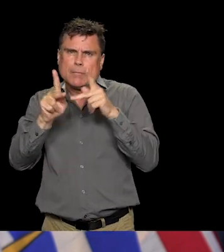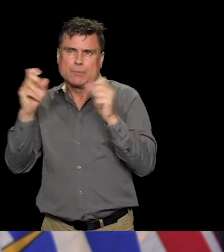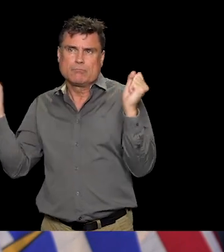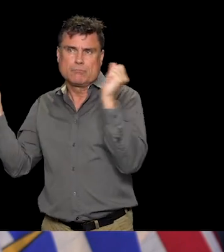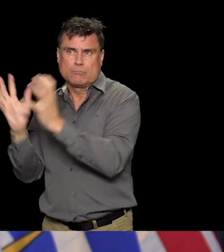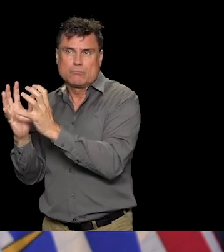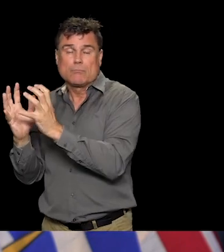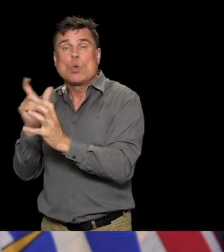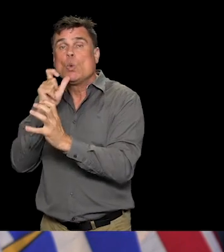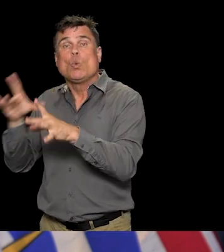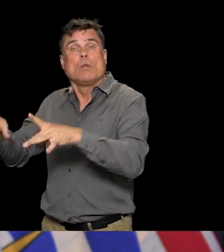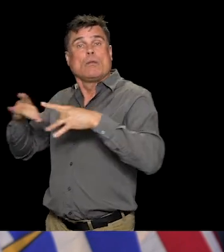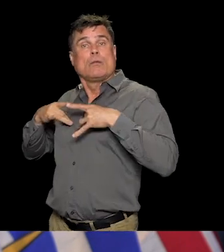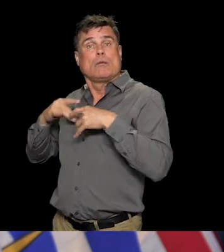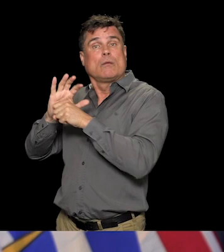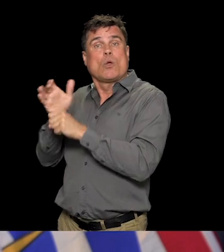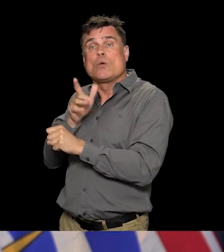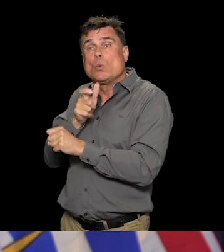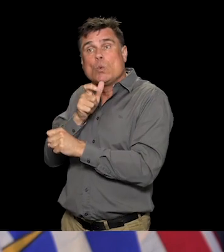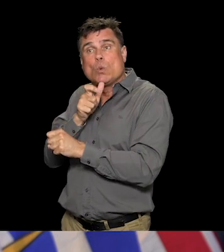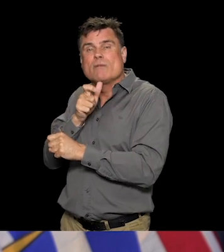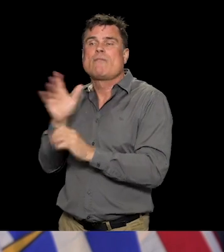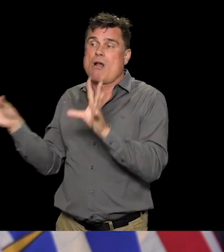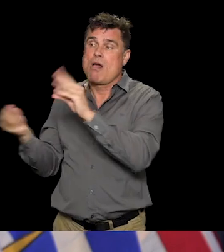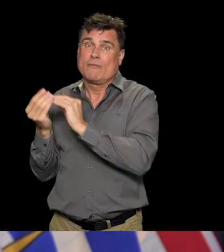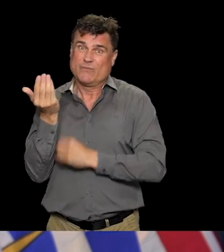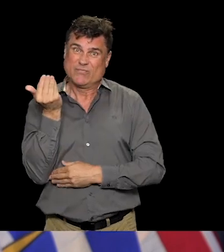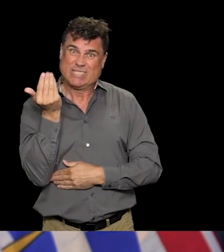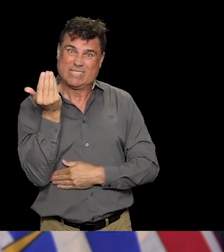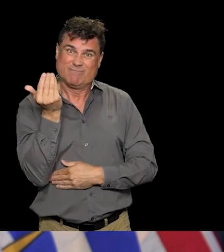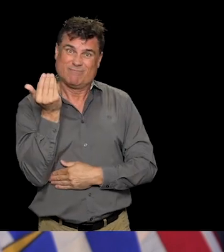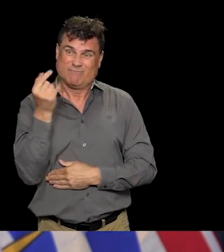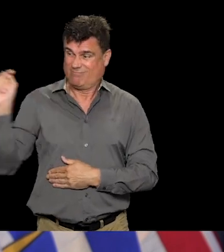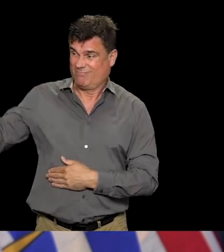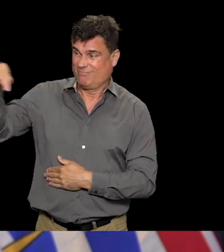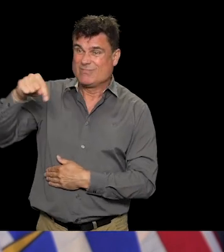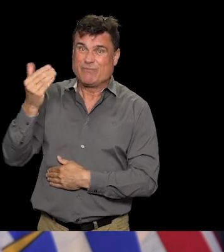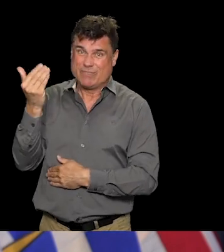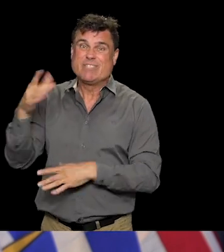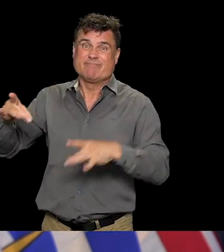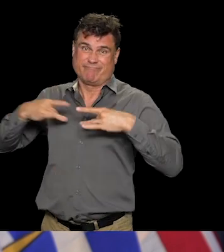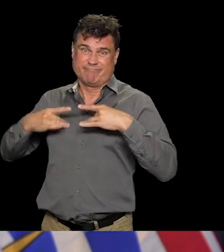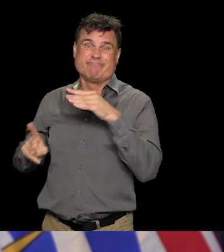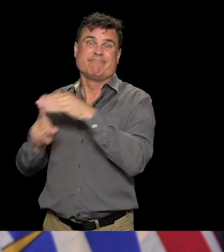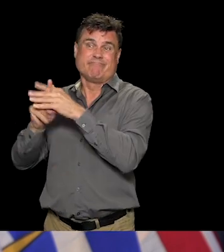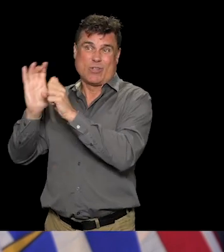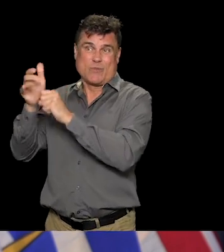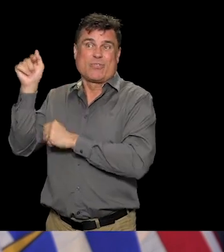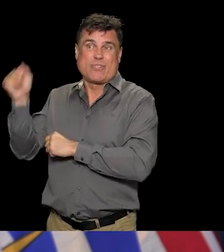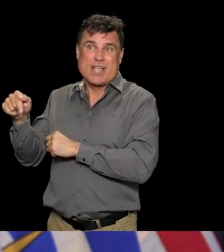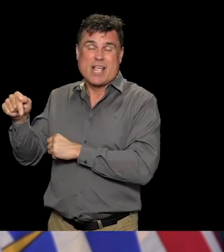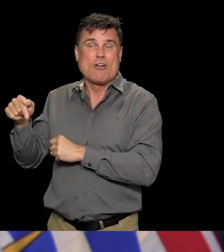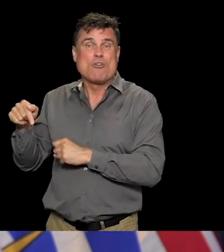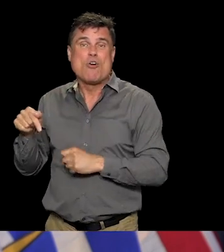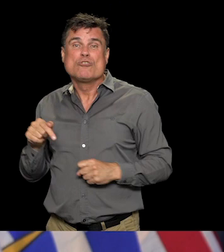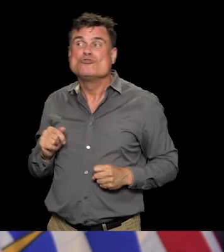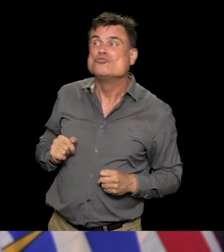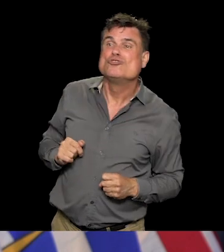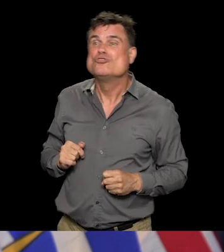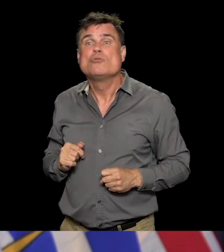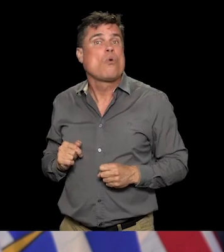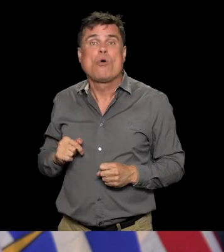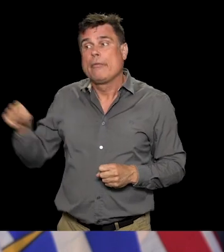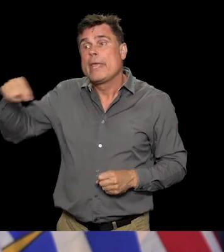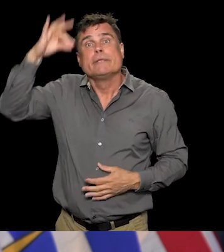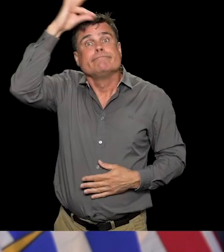And it's not that somebody intentionally brings that into their community, to their loved ones, to their family. This is something that we